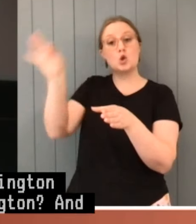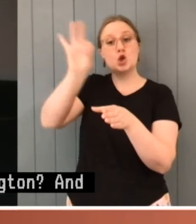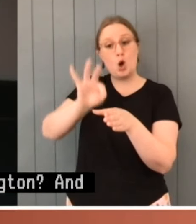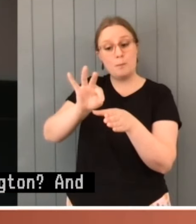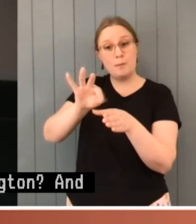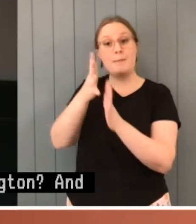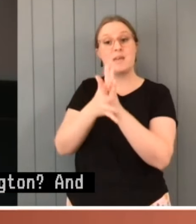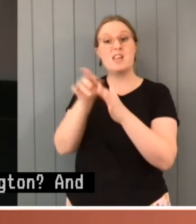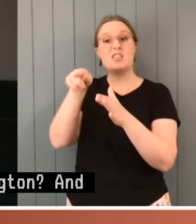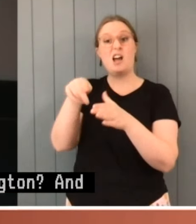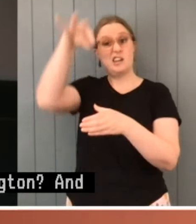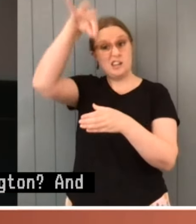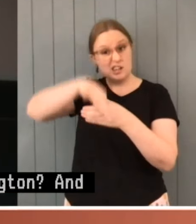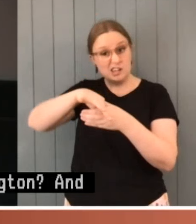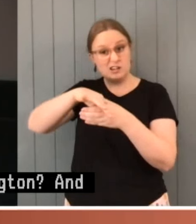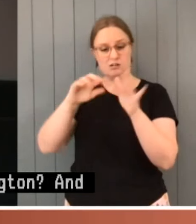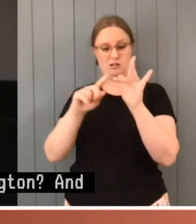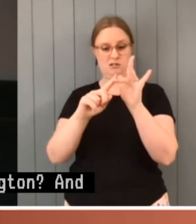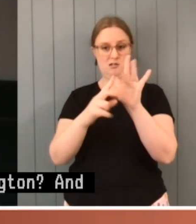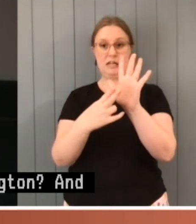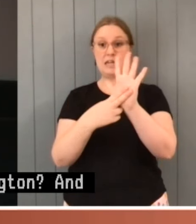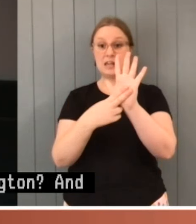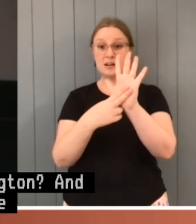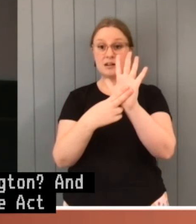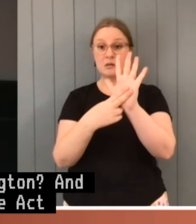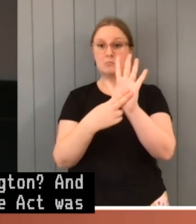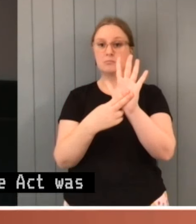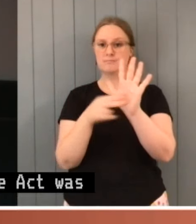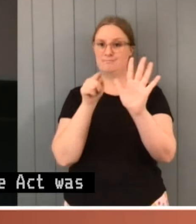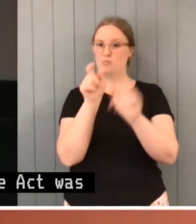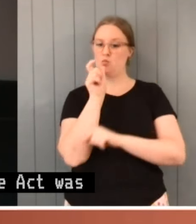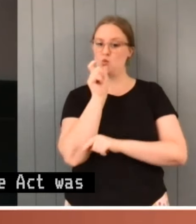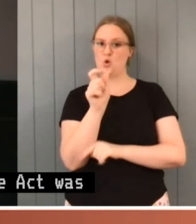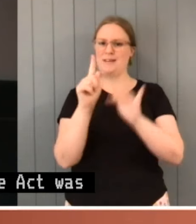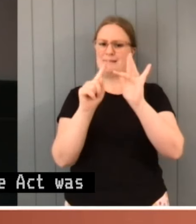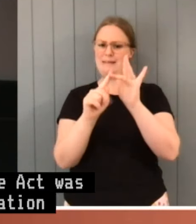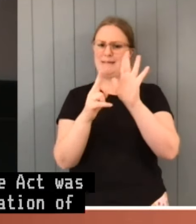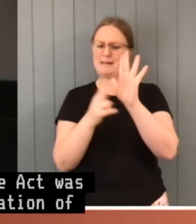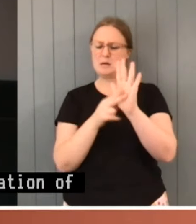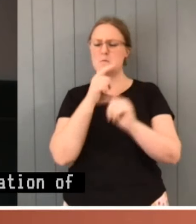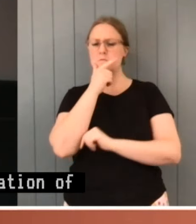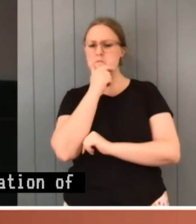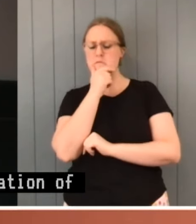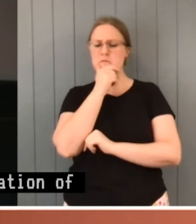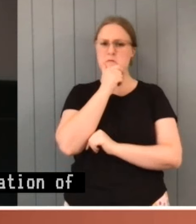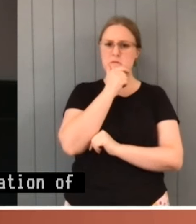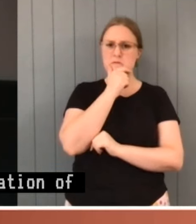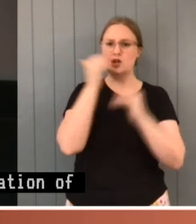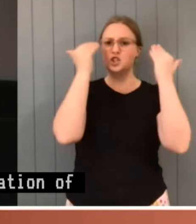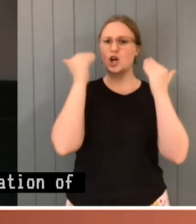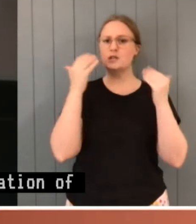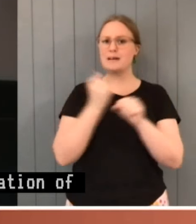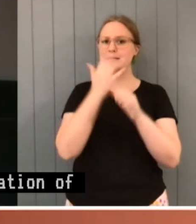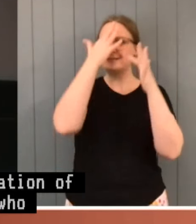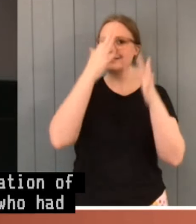wide interpretation of contained. And the judge who had a literary cast quoted from